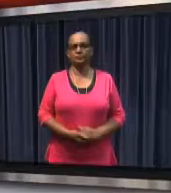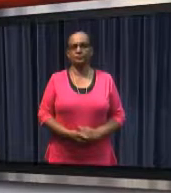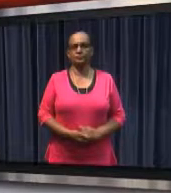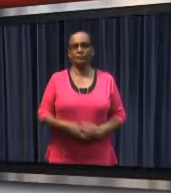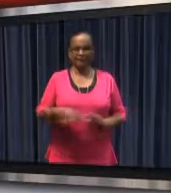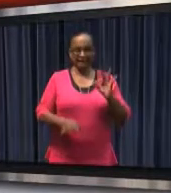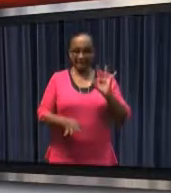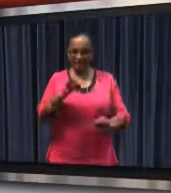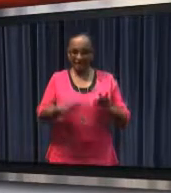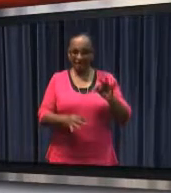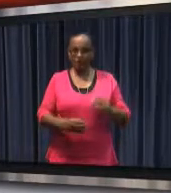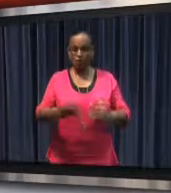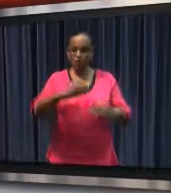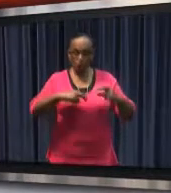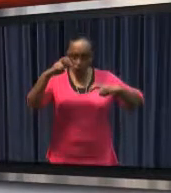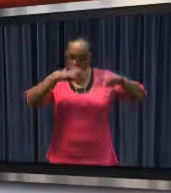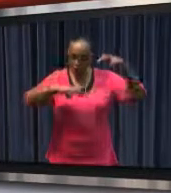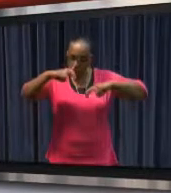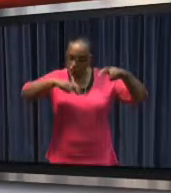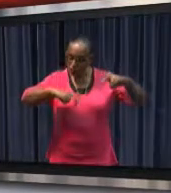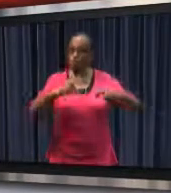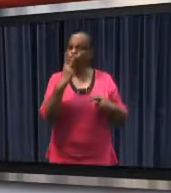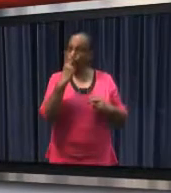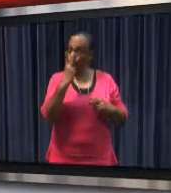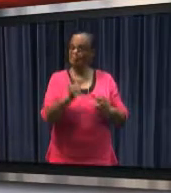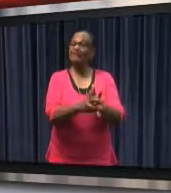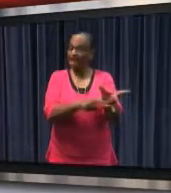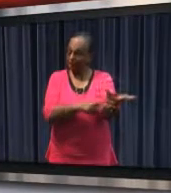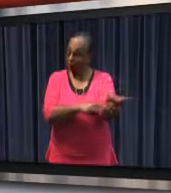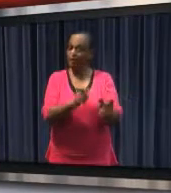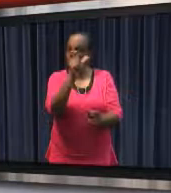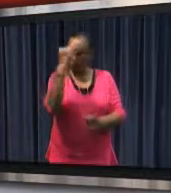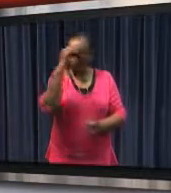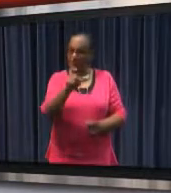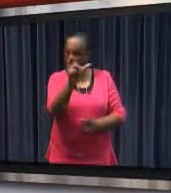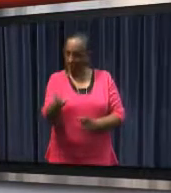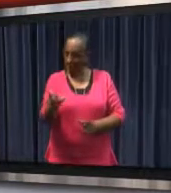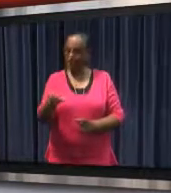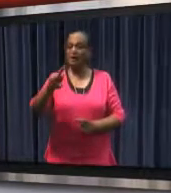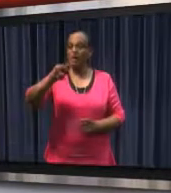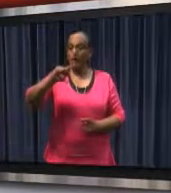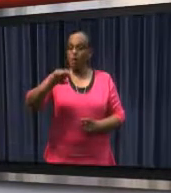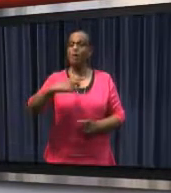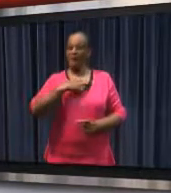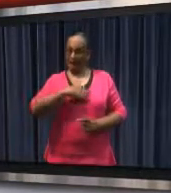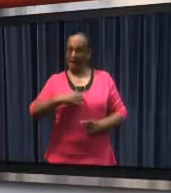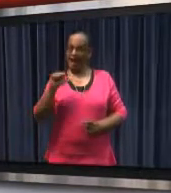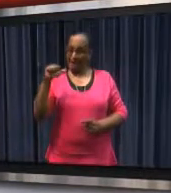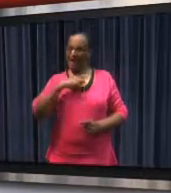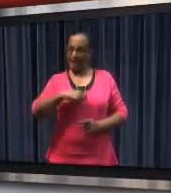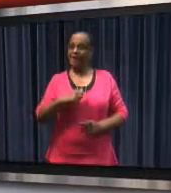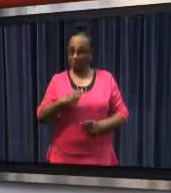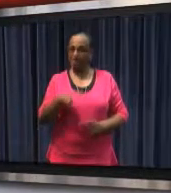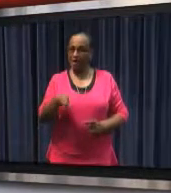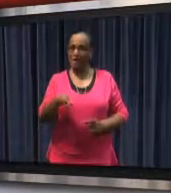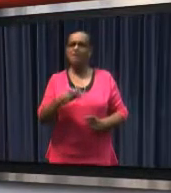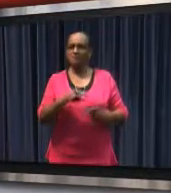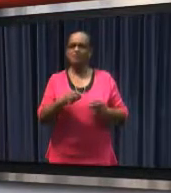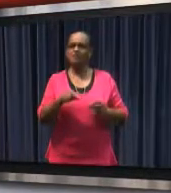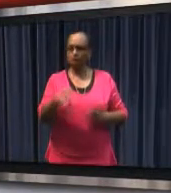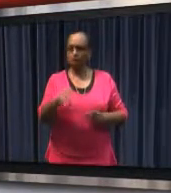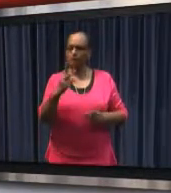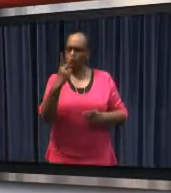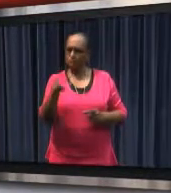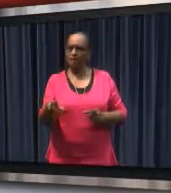the judicial inquiry into the case of the two terrorist suspects who are represented by the lawyer Raoul Lobo